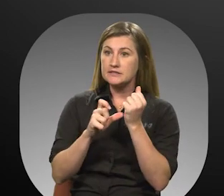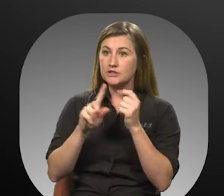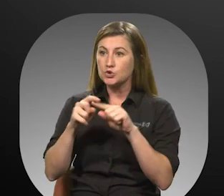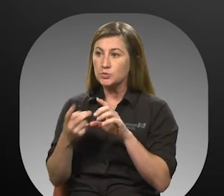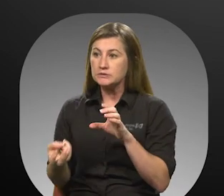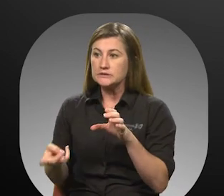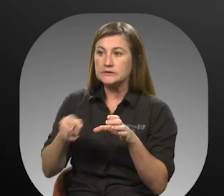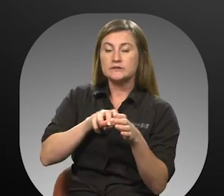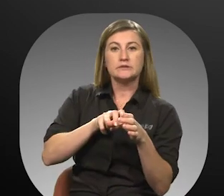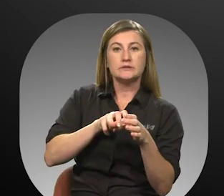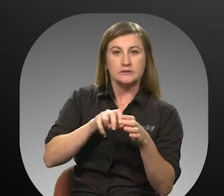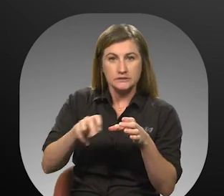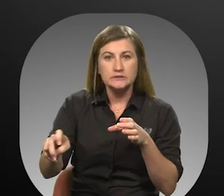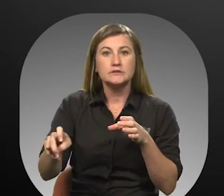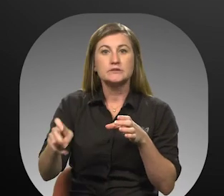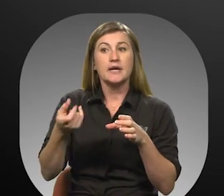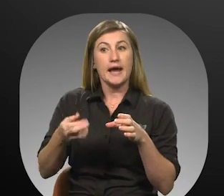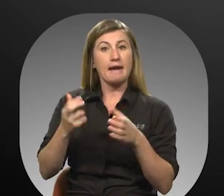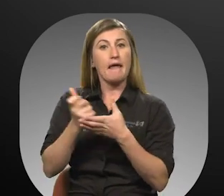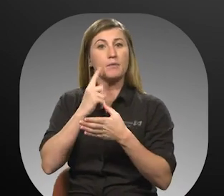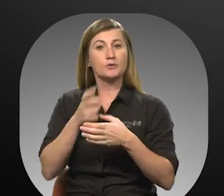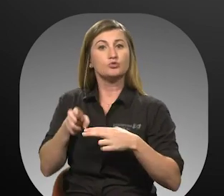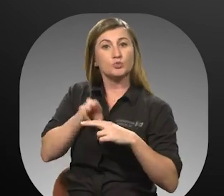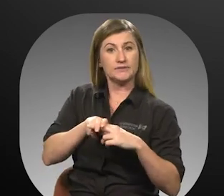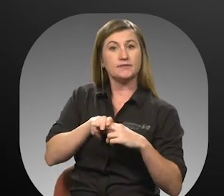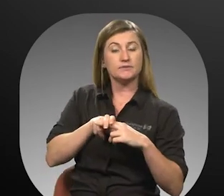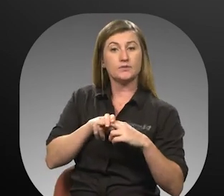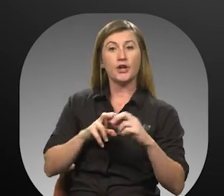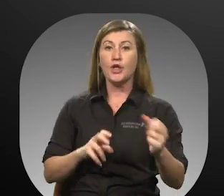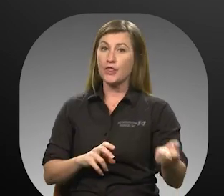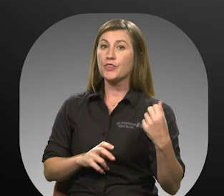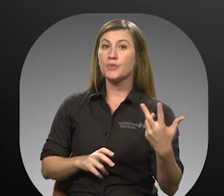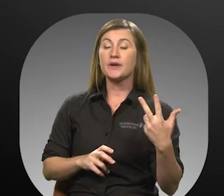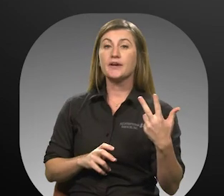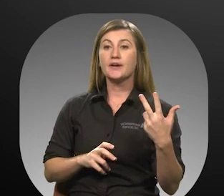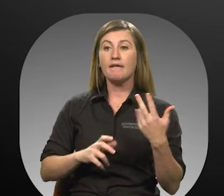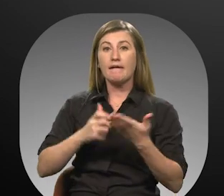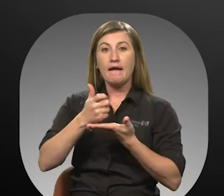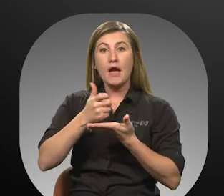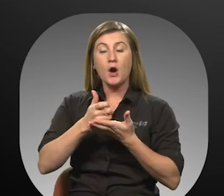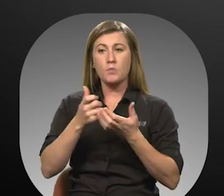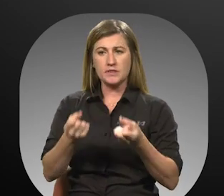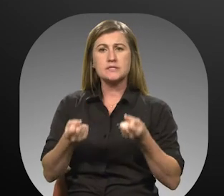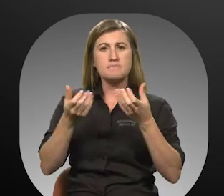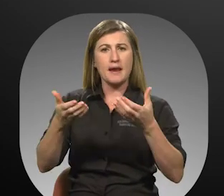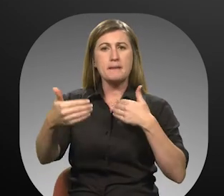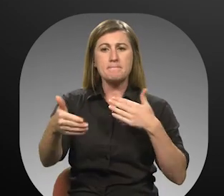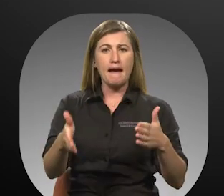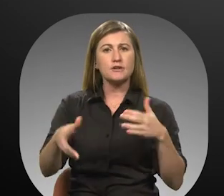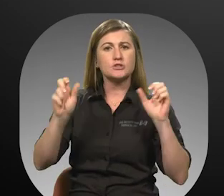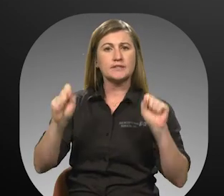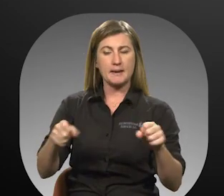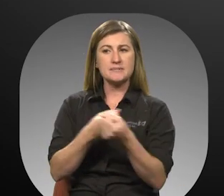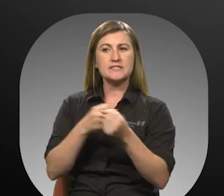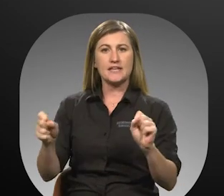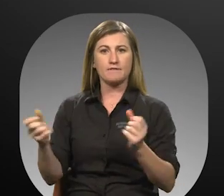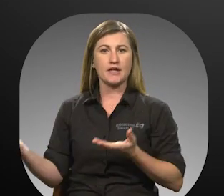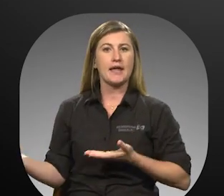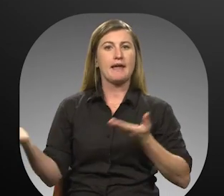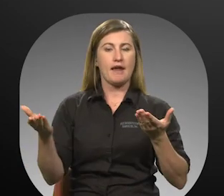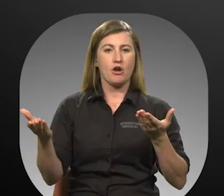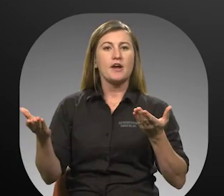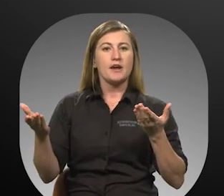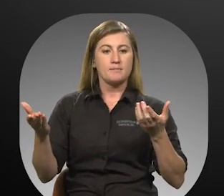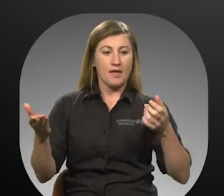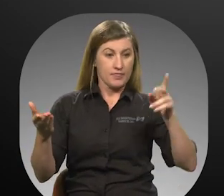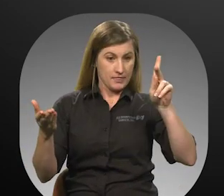while getting into and out of the vehicle into the seat 10. Assistance with as many packages as can be safely carried by the